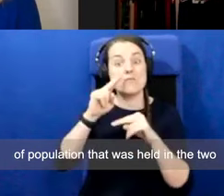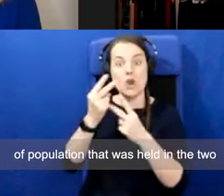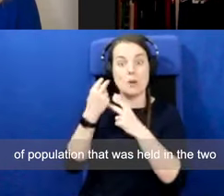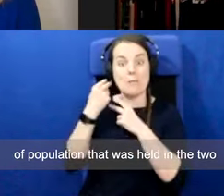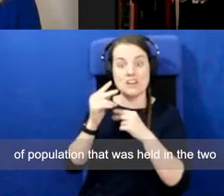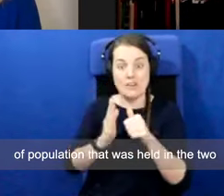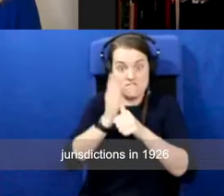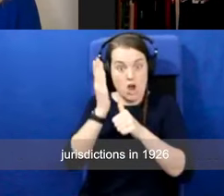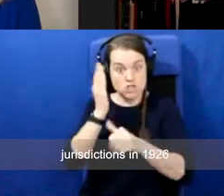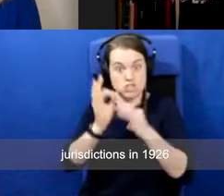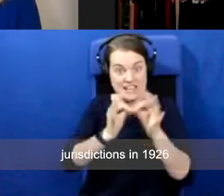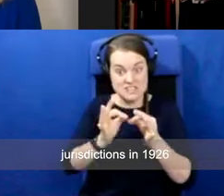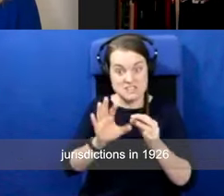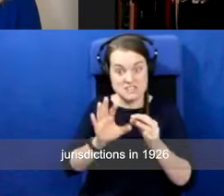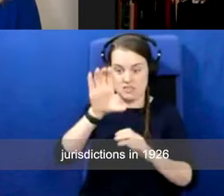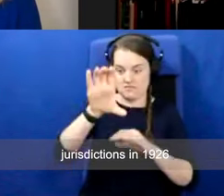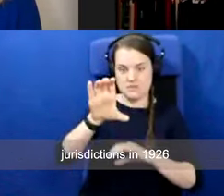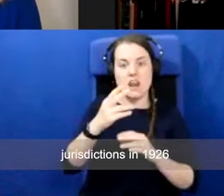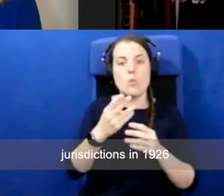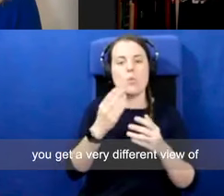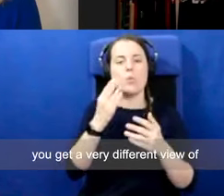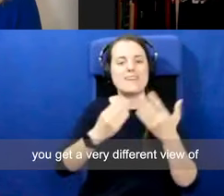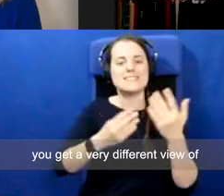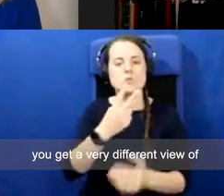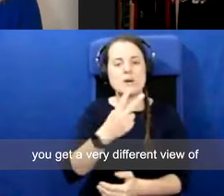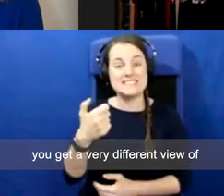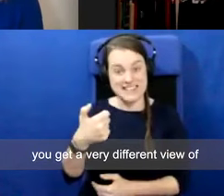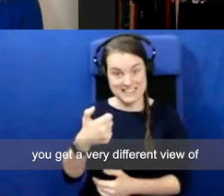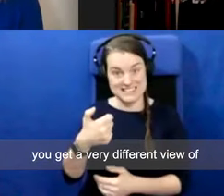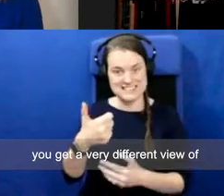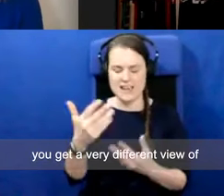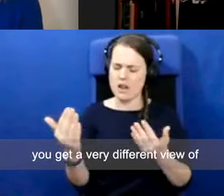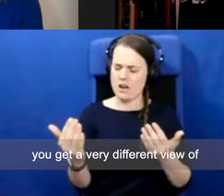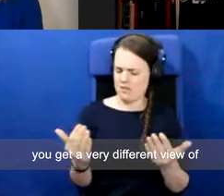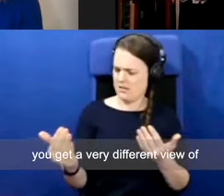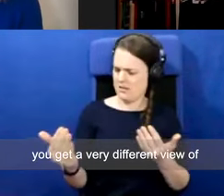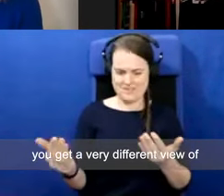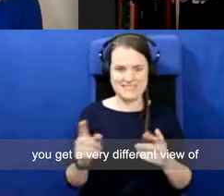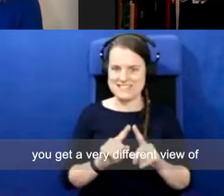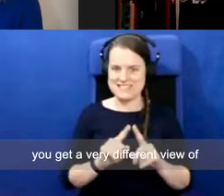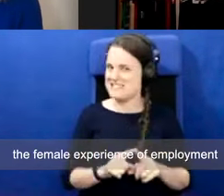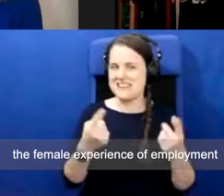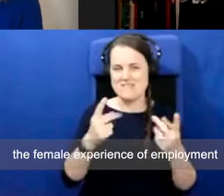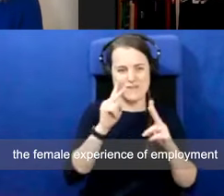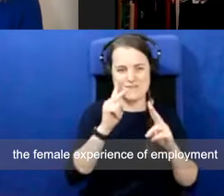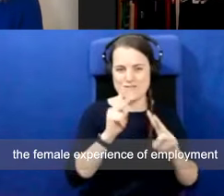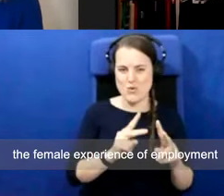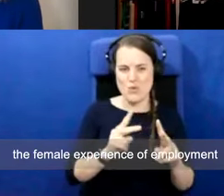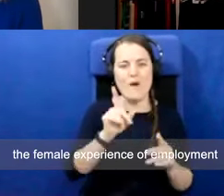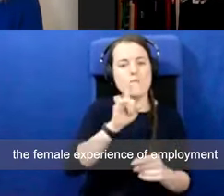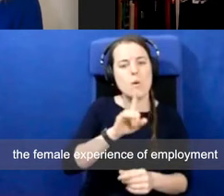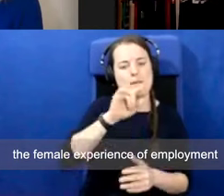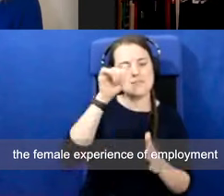two jurisdictions in 1926, you get a very different view of the female experience of